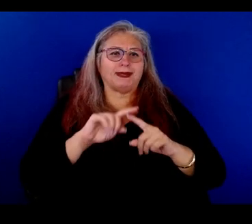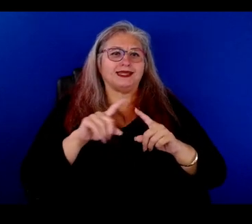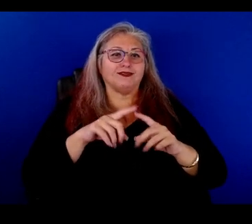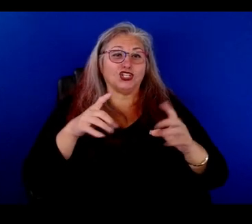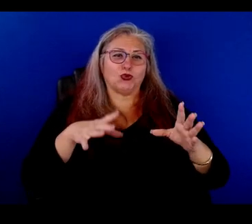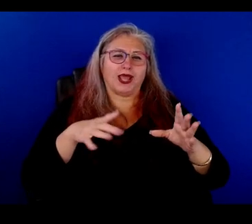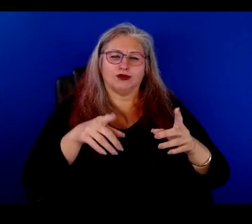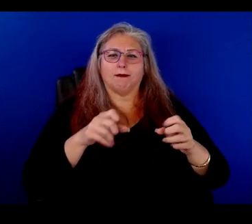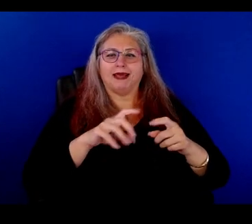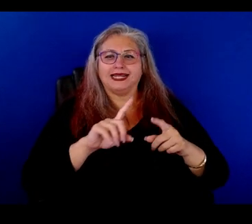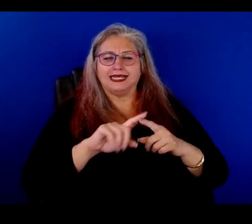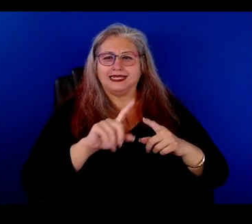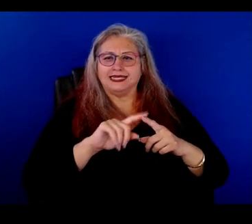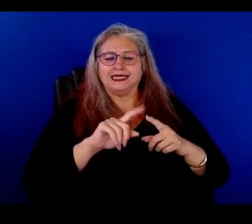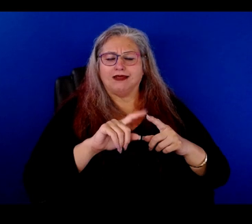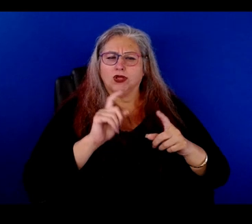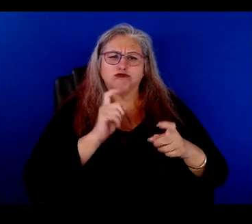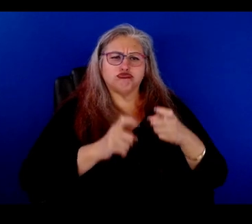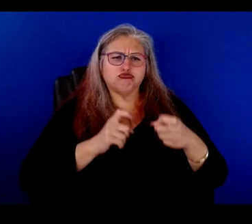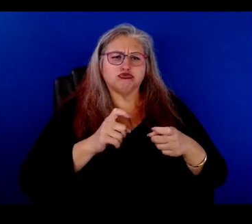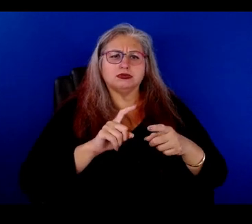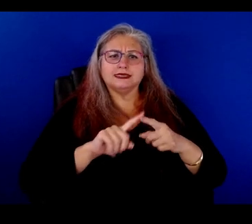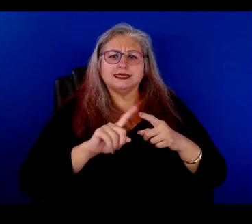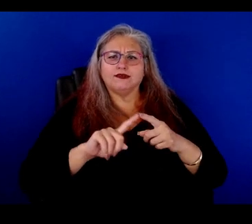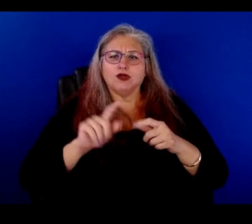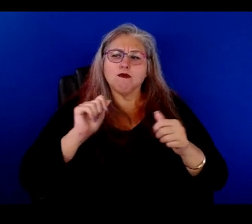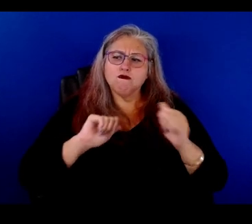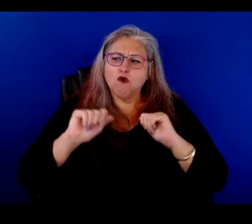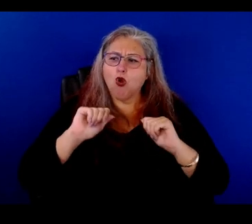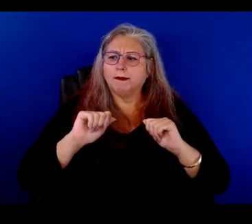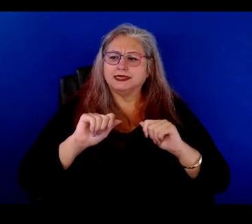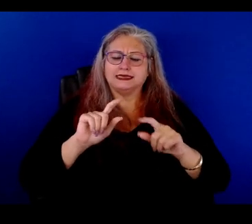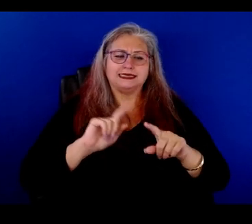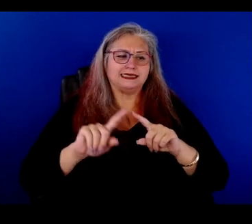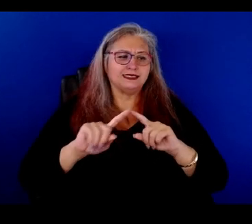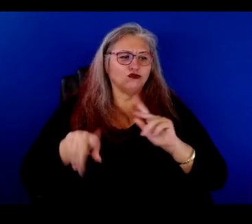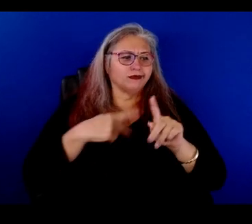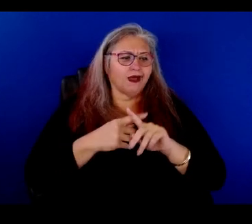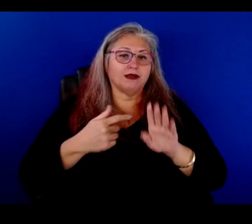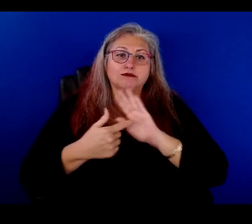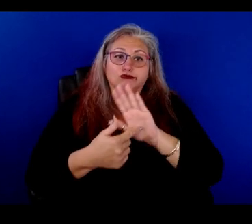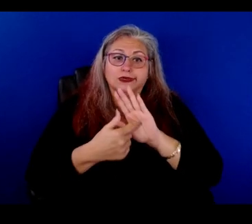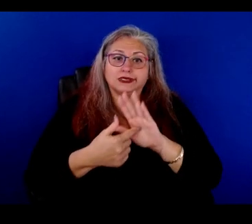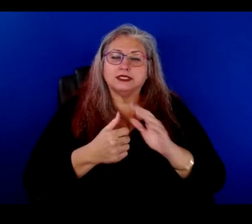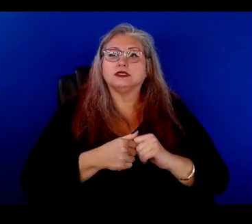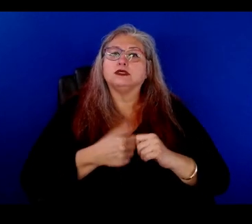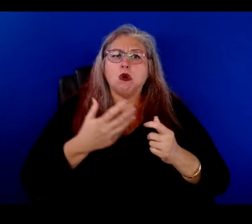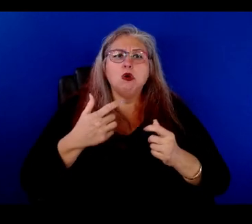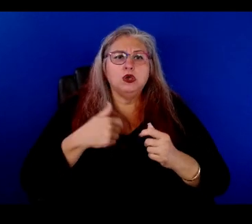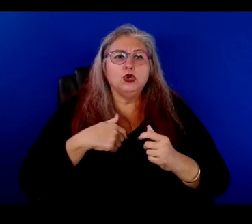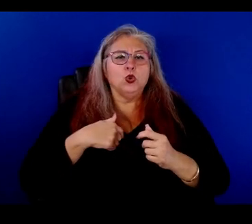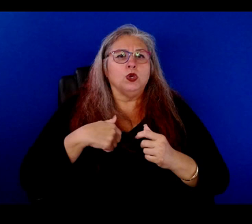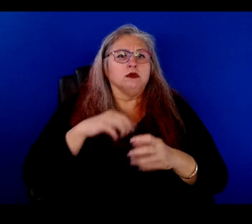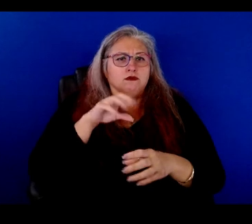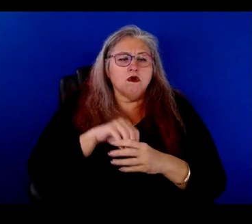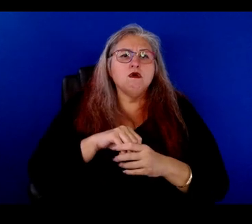So it had a lot of different inputs, so a lot of different components of the arts and different presentations. And so we would do that.